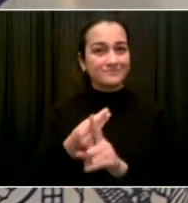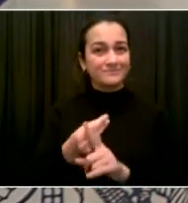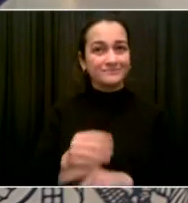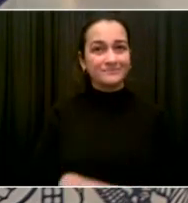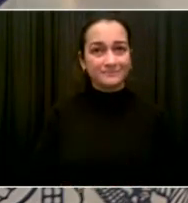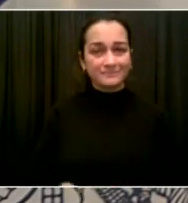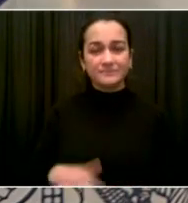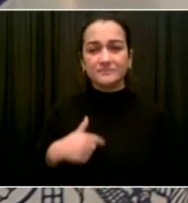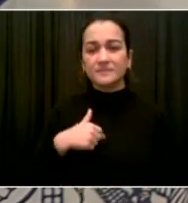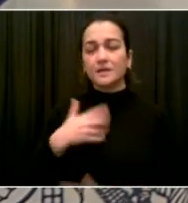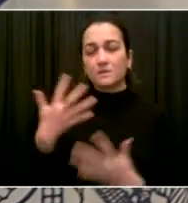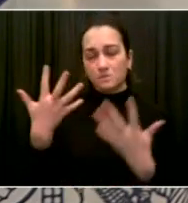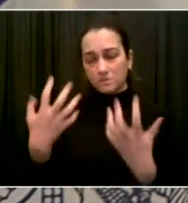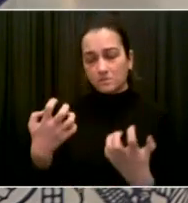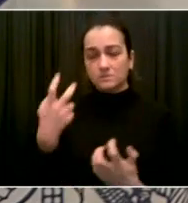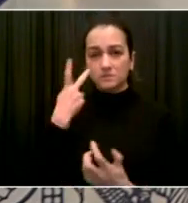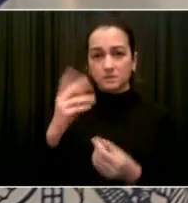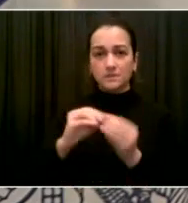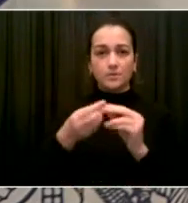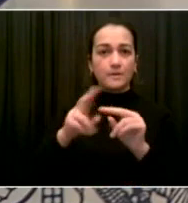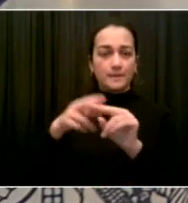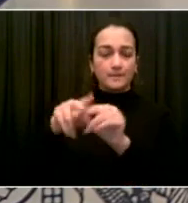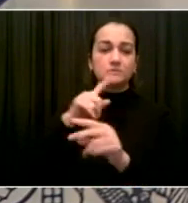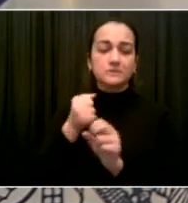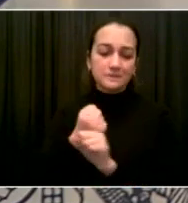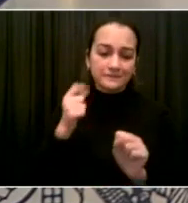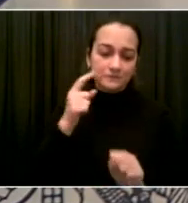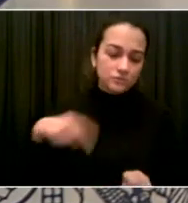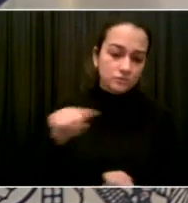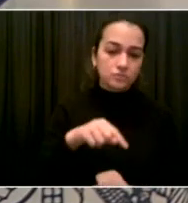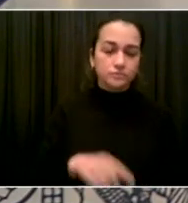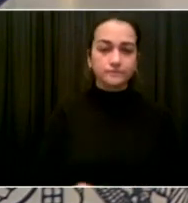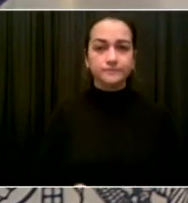Our next question goes to Juliet Papa from 1010 Winds.